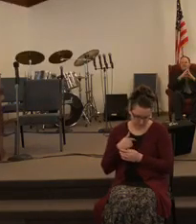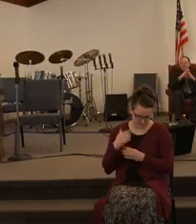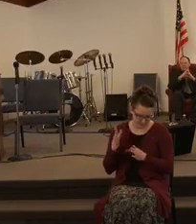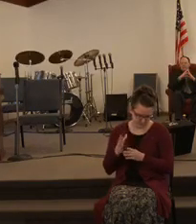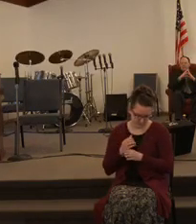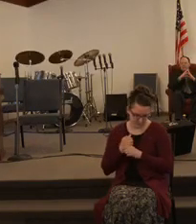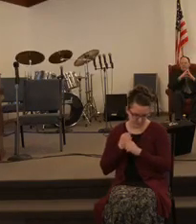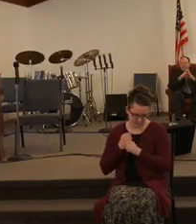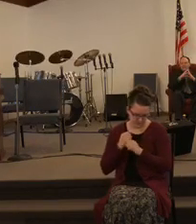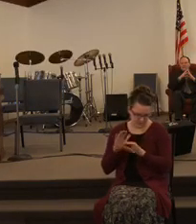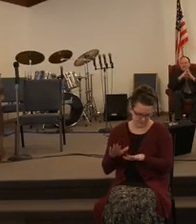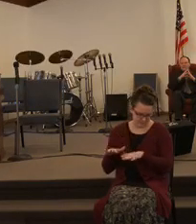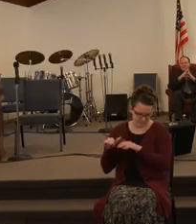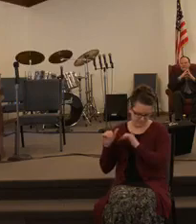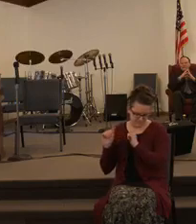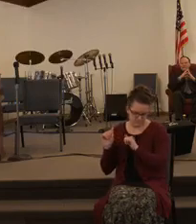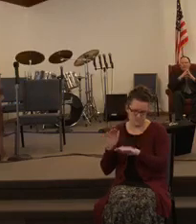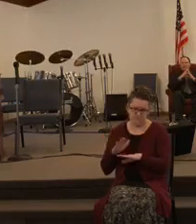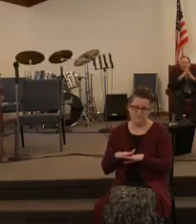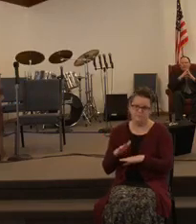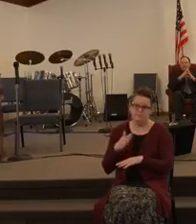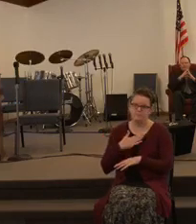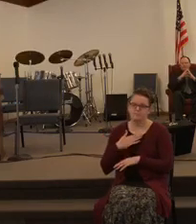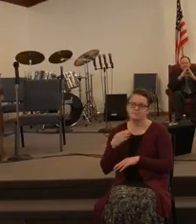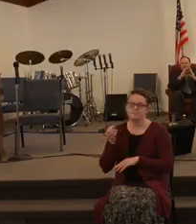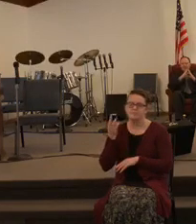Oh, I